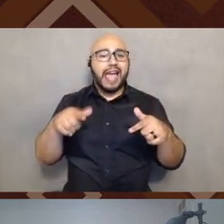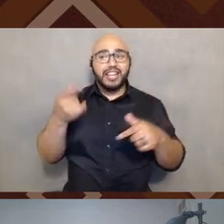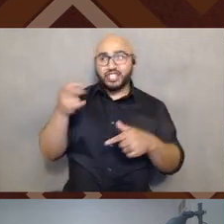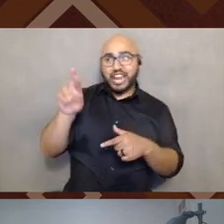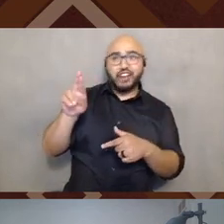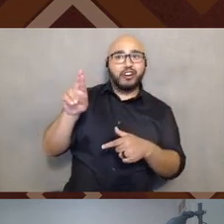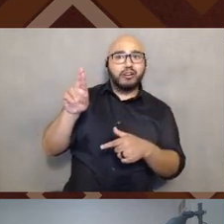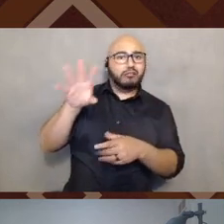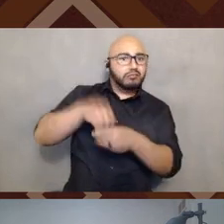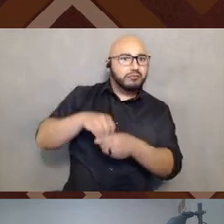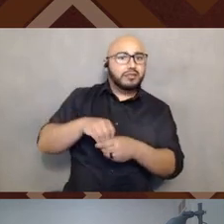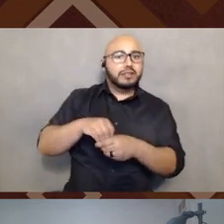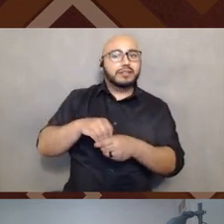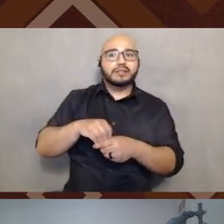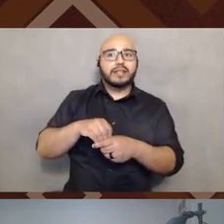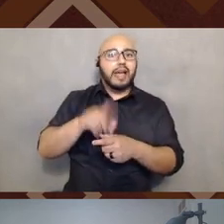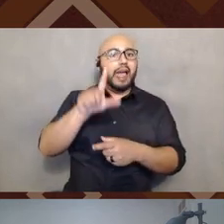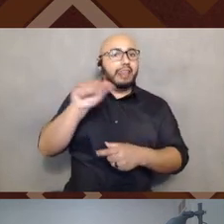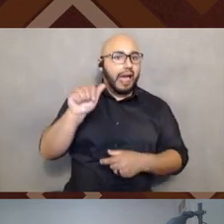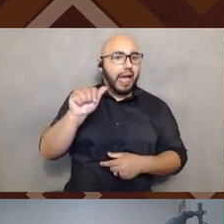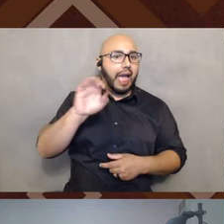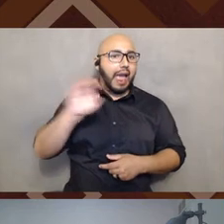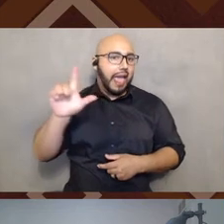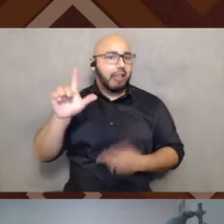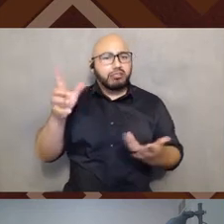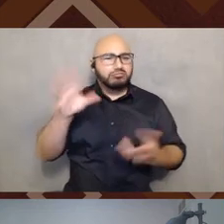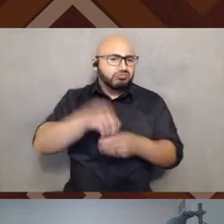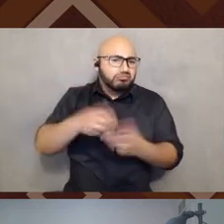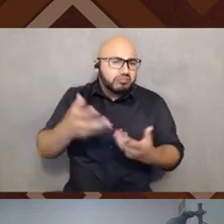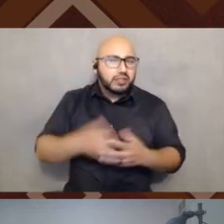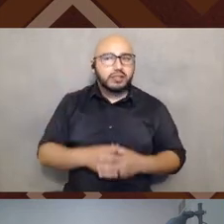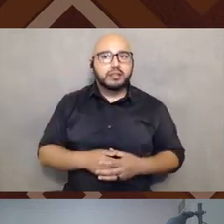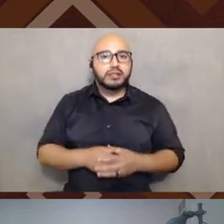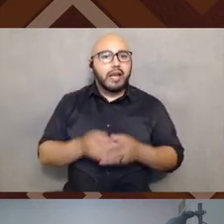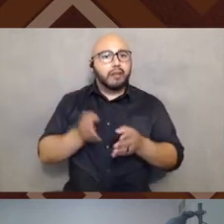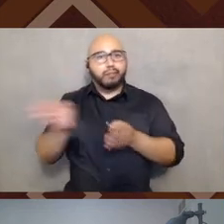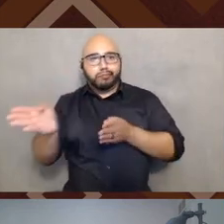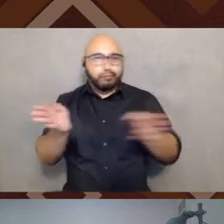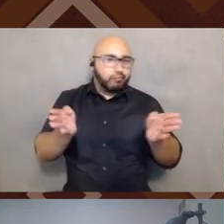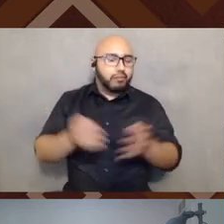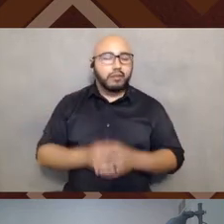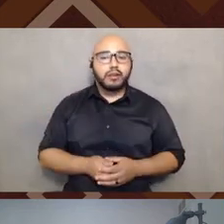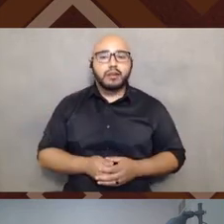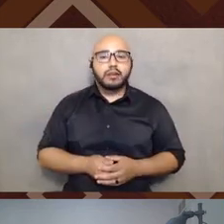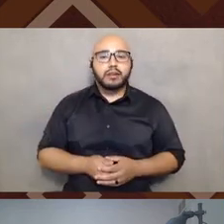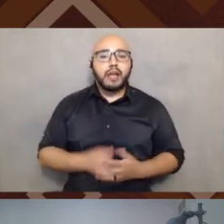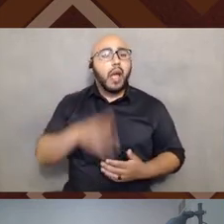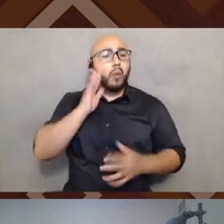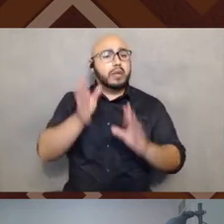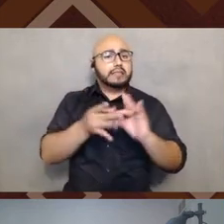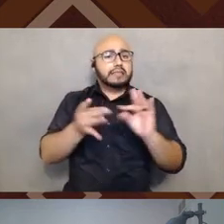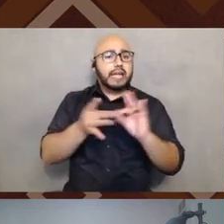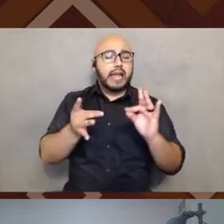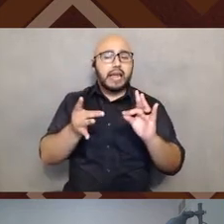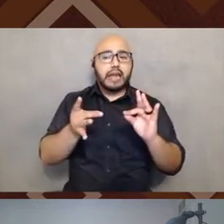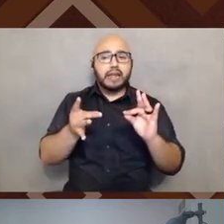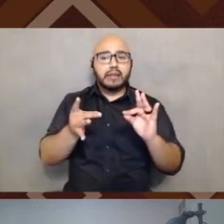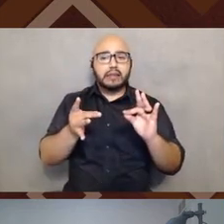or el, right? It's, um, and so, right. Um, I would say that, you know, the, the biggest,